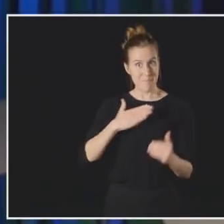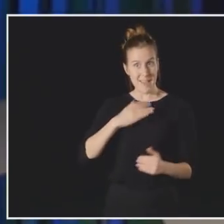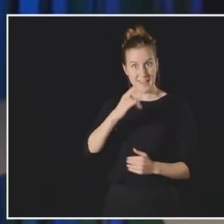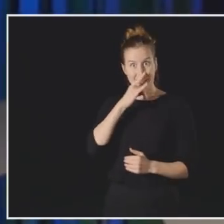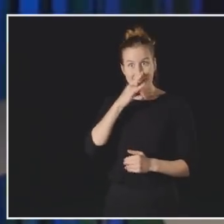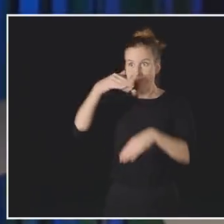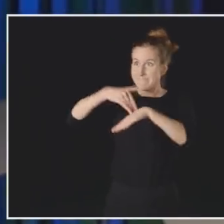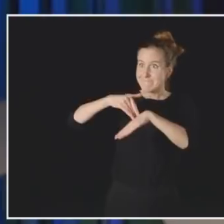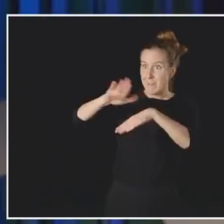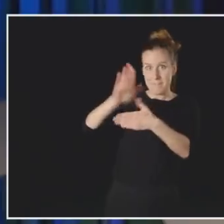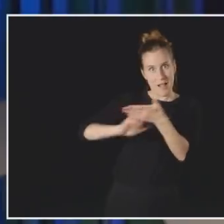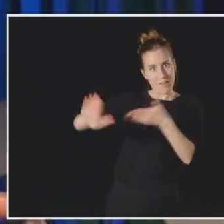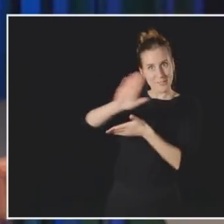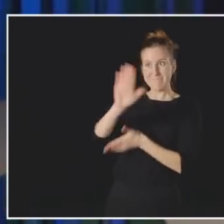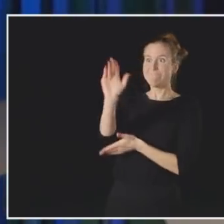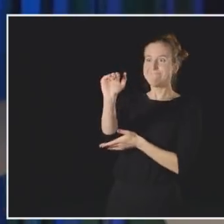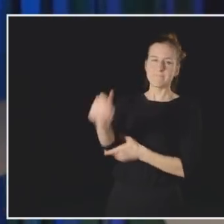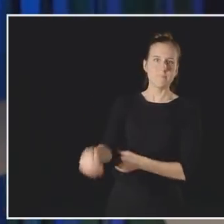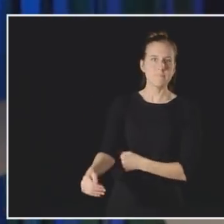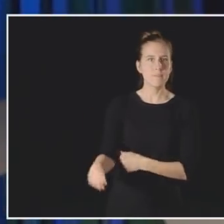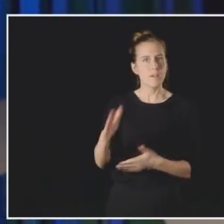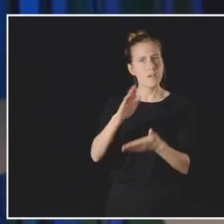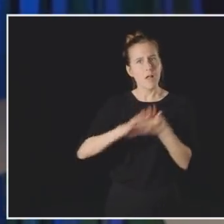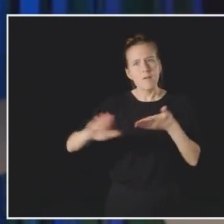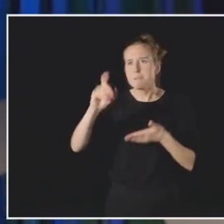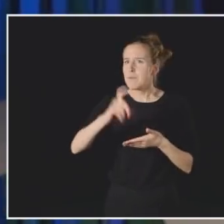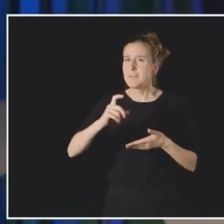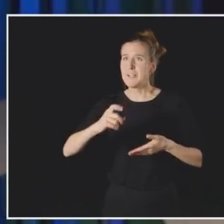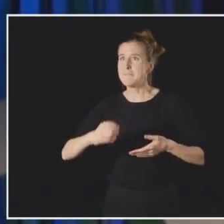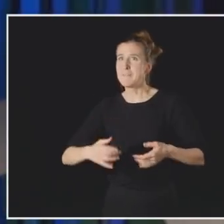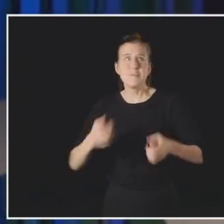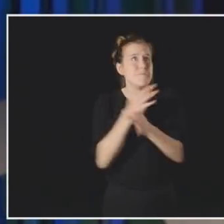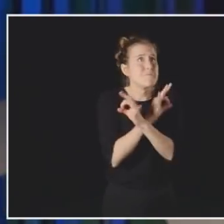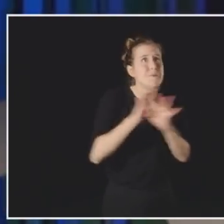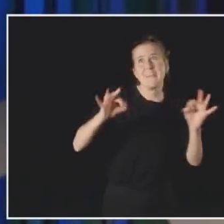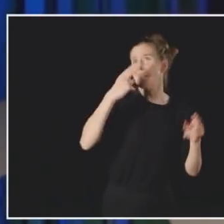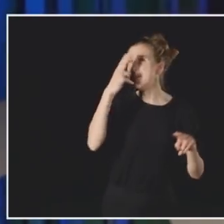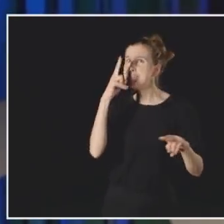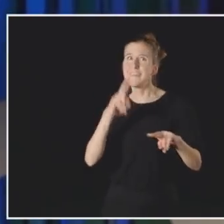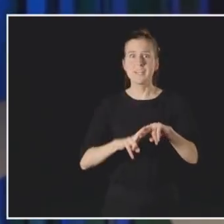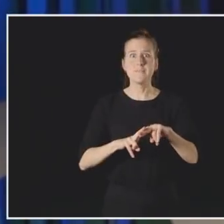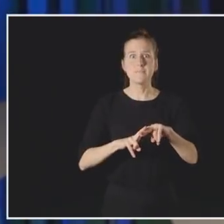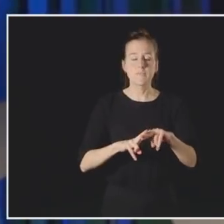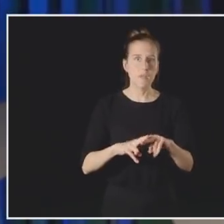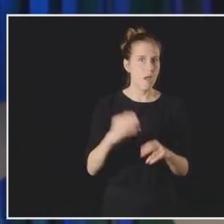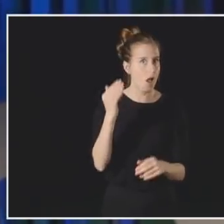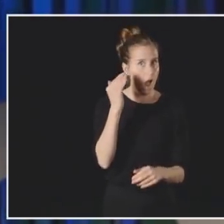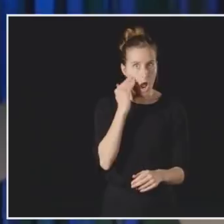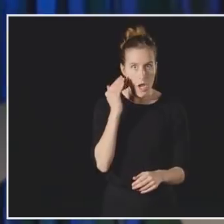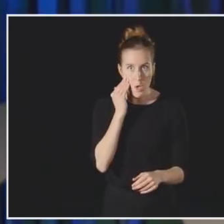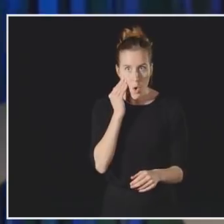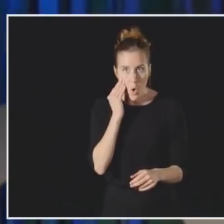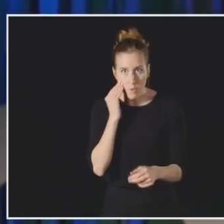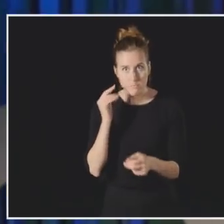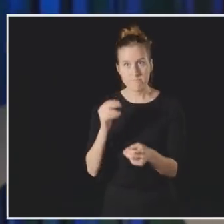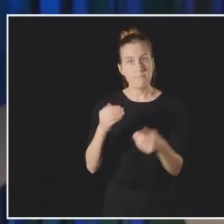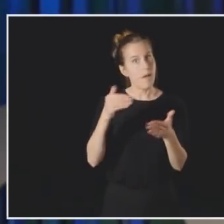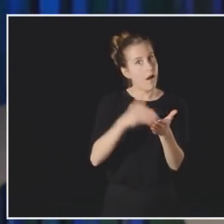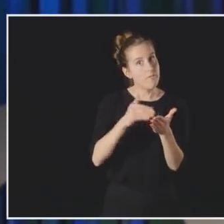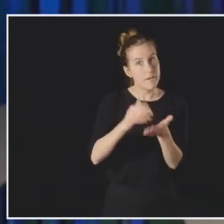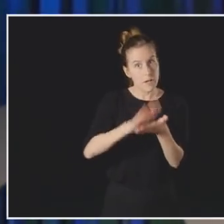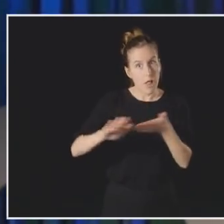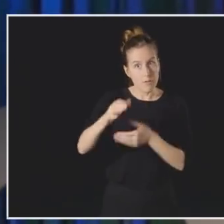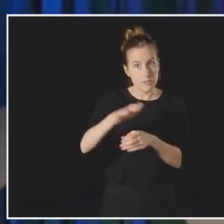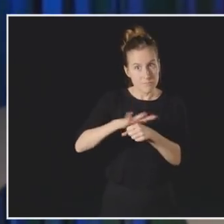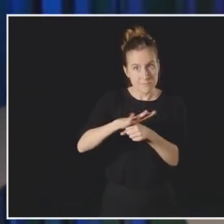My kids were about to go to college. College is supposed to be fun and free, and I know that alcohol and sex